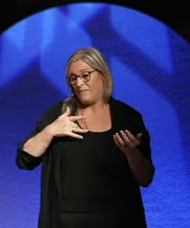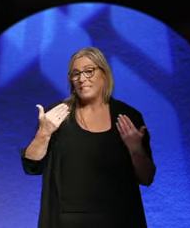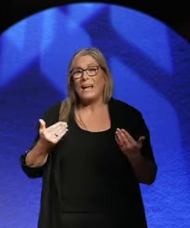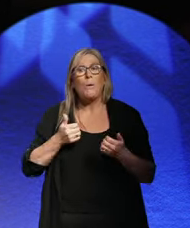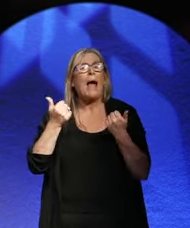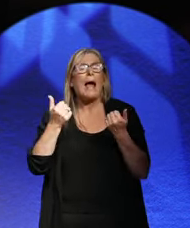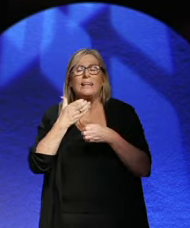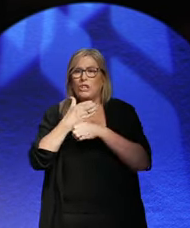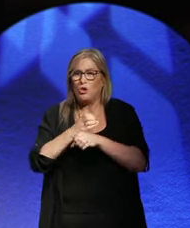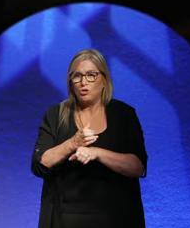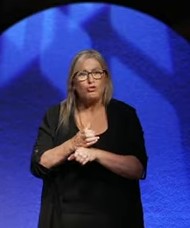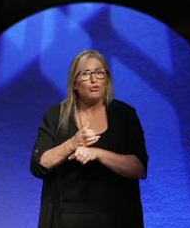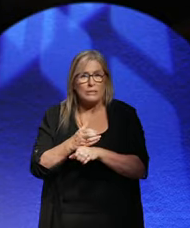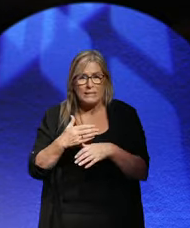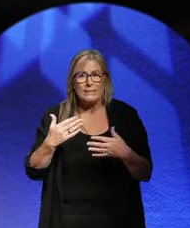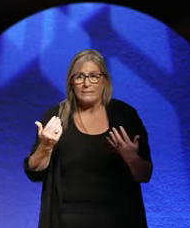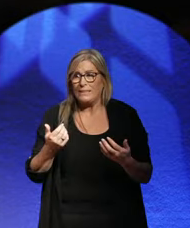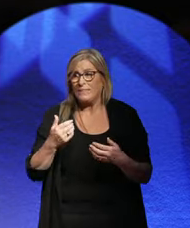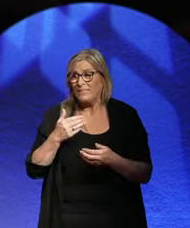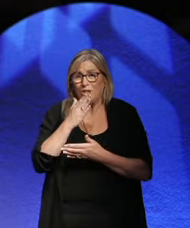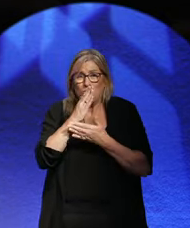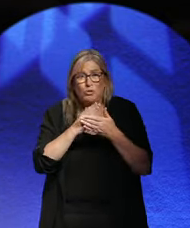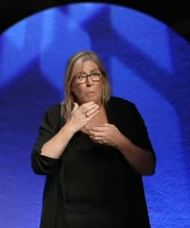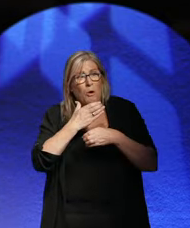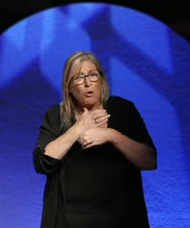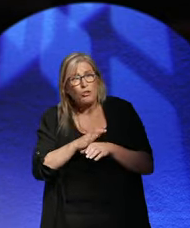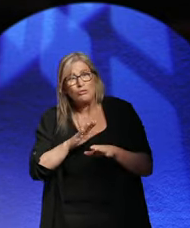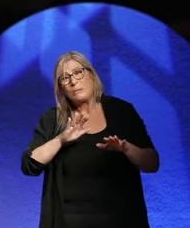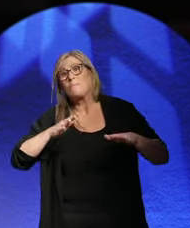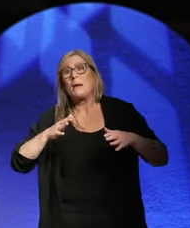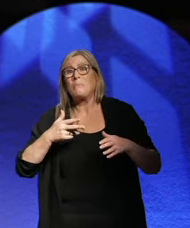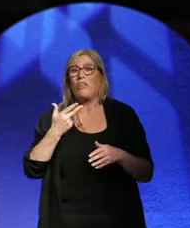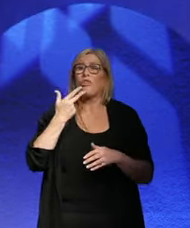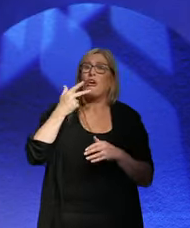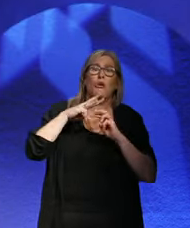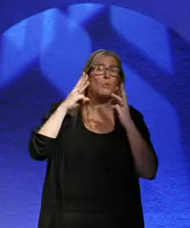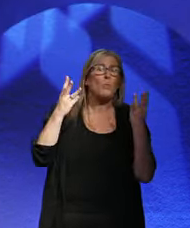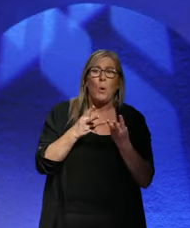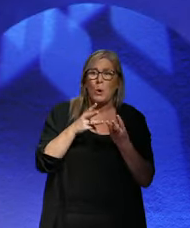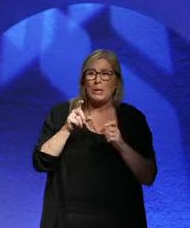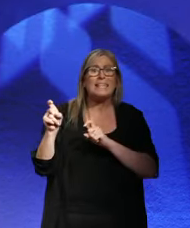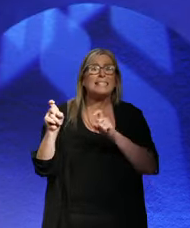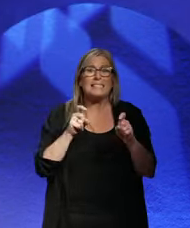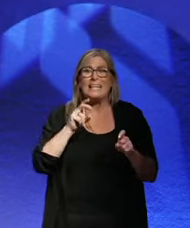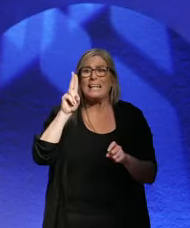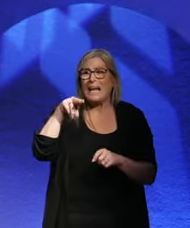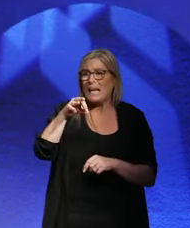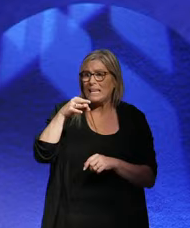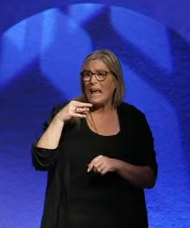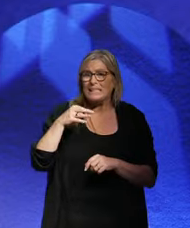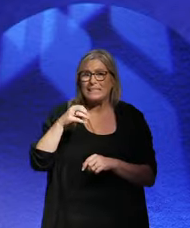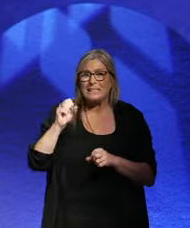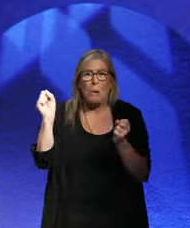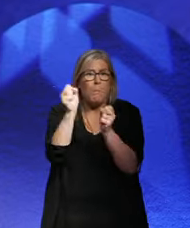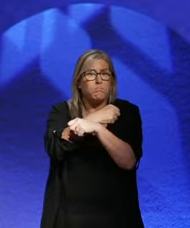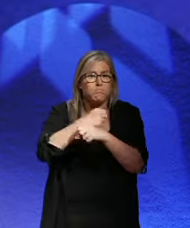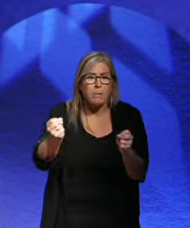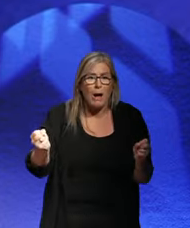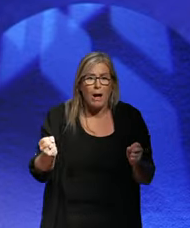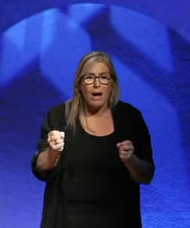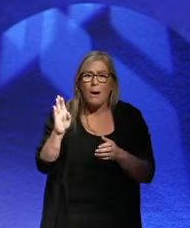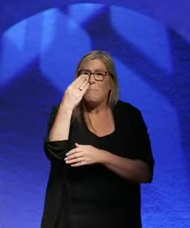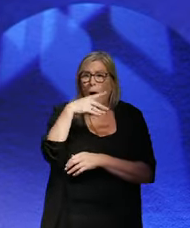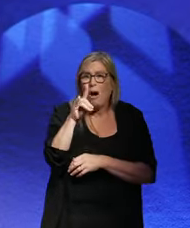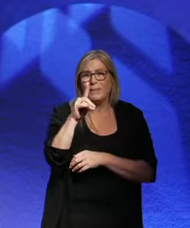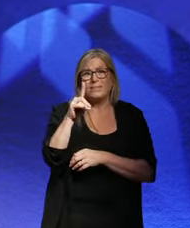country, you know, even countries that are very possibly in the third world, they can still get bonds. They can still issue bonds. They can still